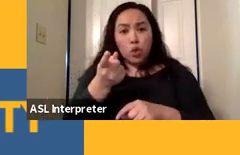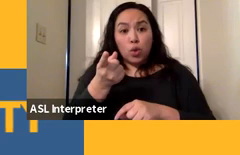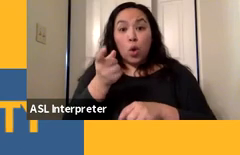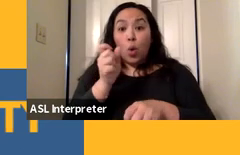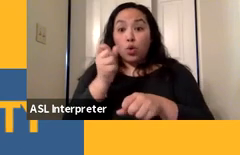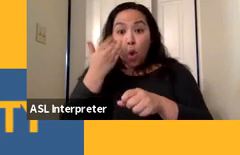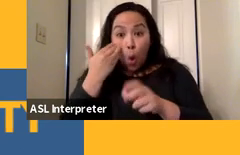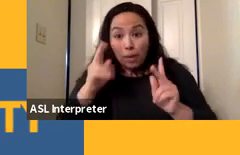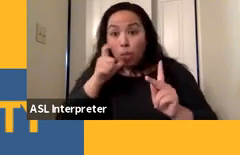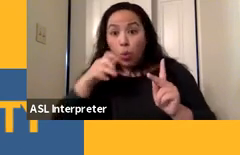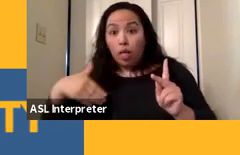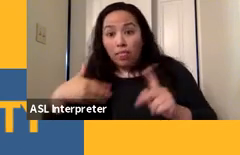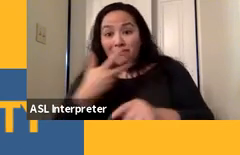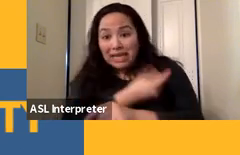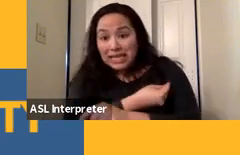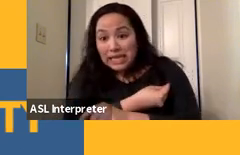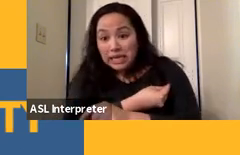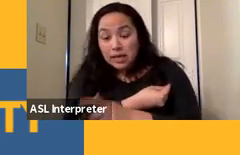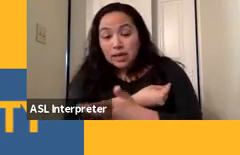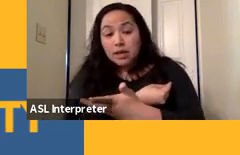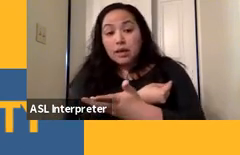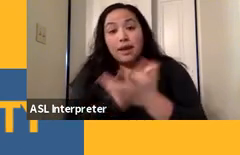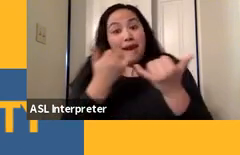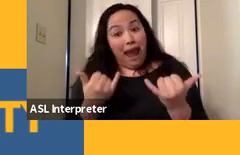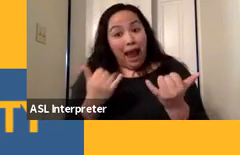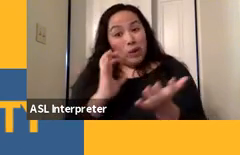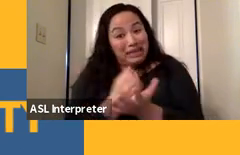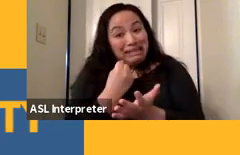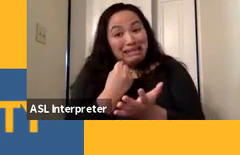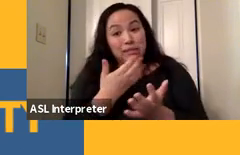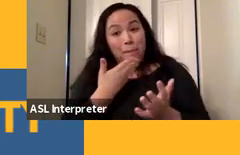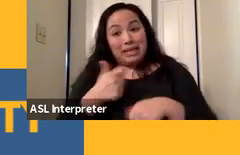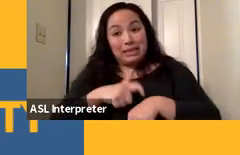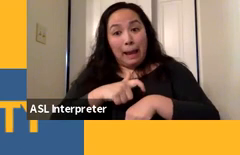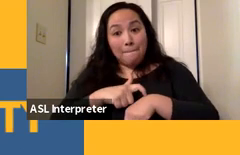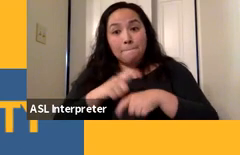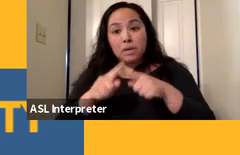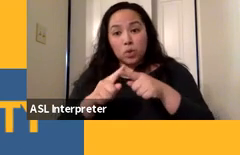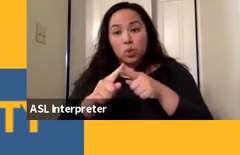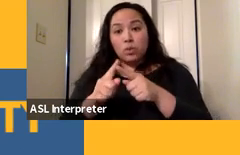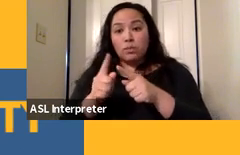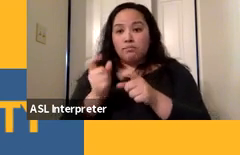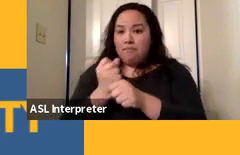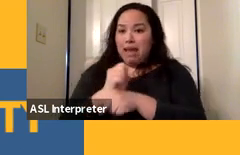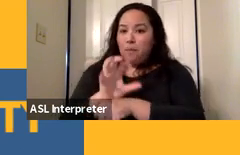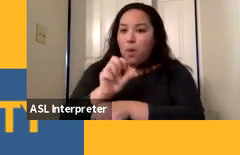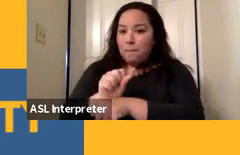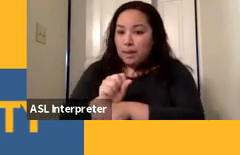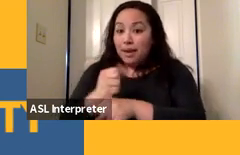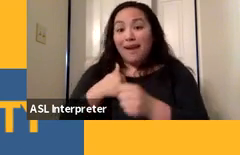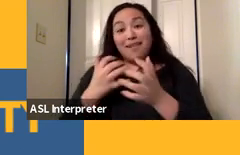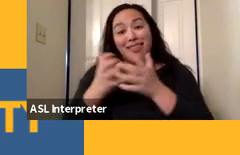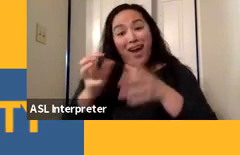yet gotten their vaccine, now is a really good time to schedule an appointment. There are lots of appointments